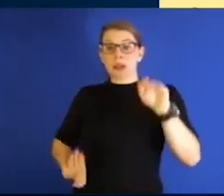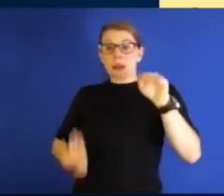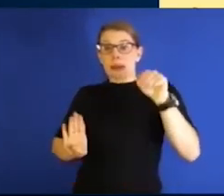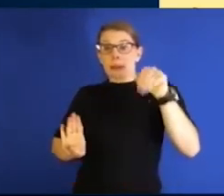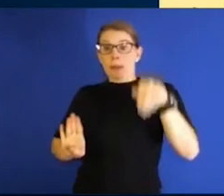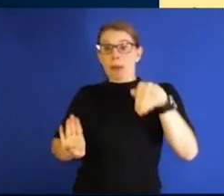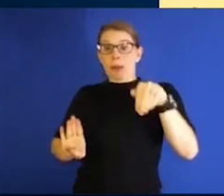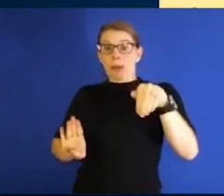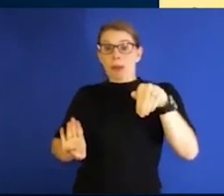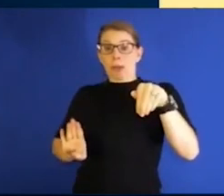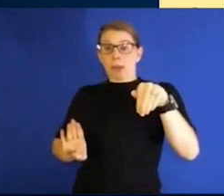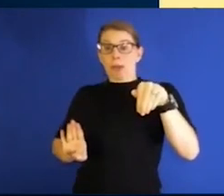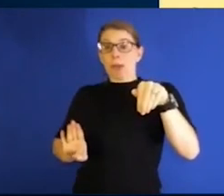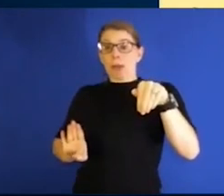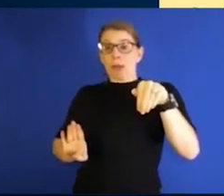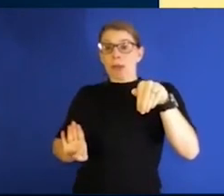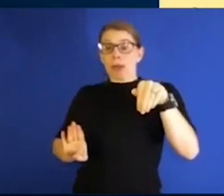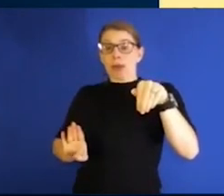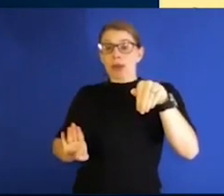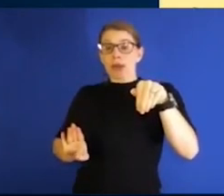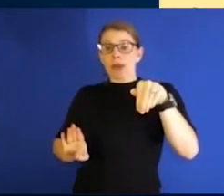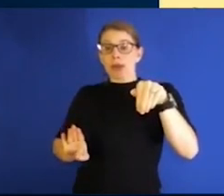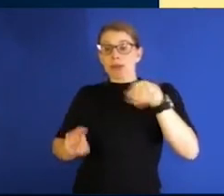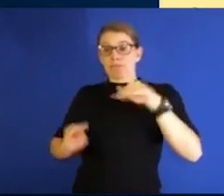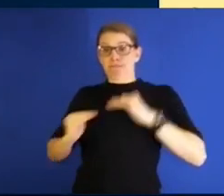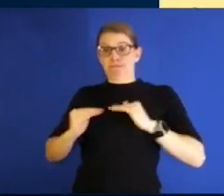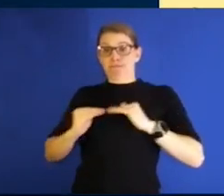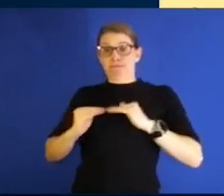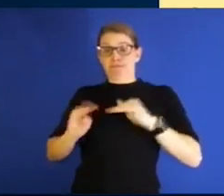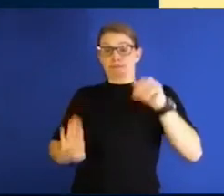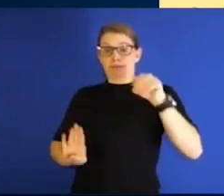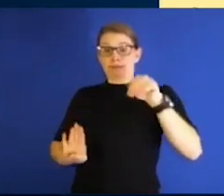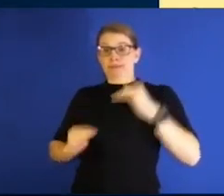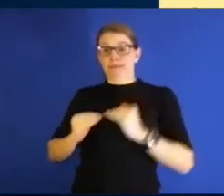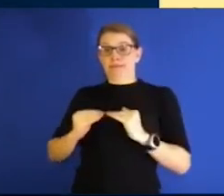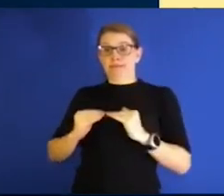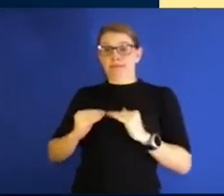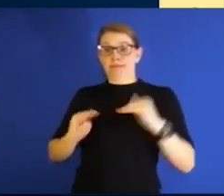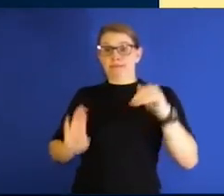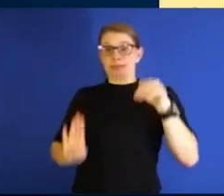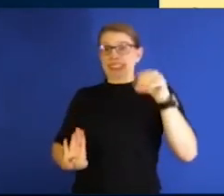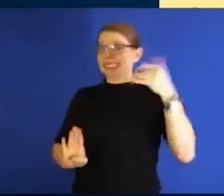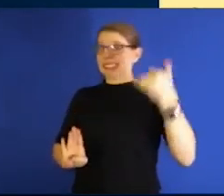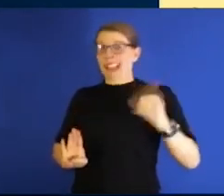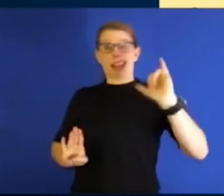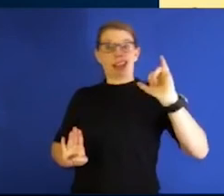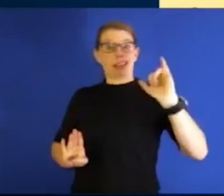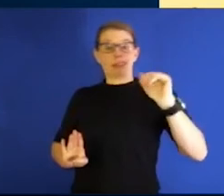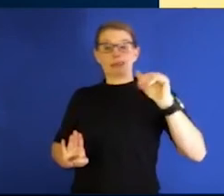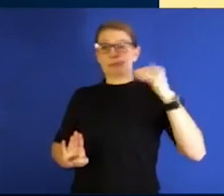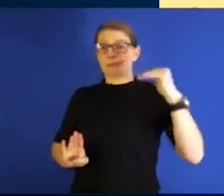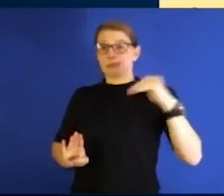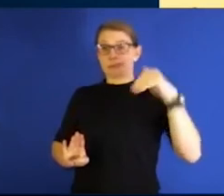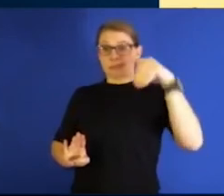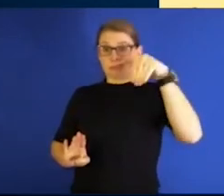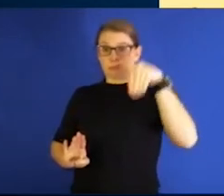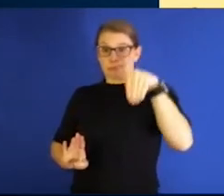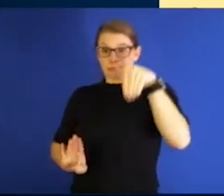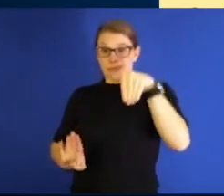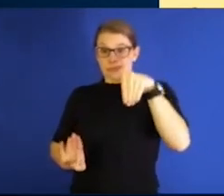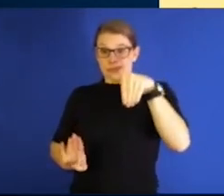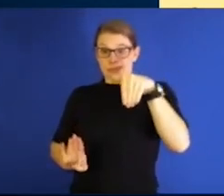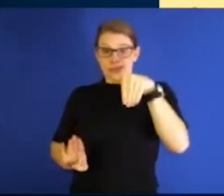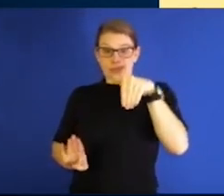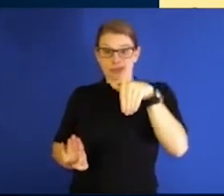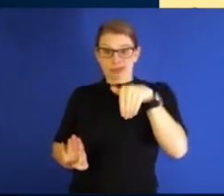steep drop-off. But the drop-off is still above the peaks of the rest of the curve, right? So we're just now starting to get down to the worst